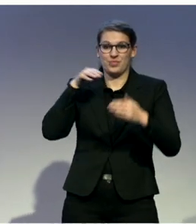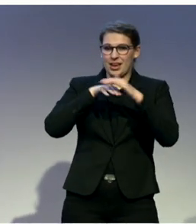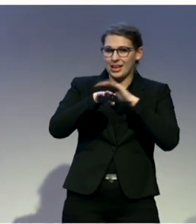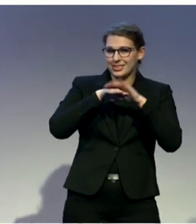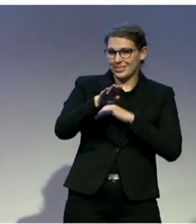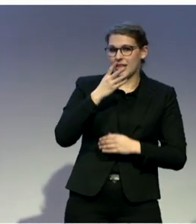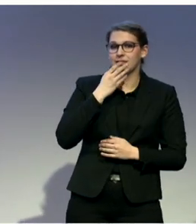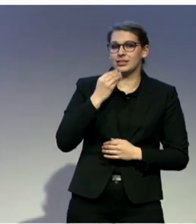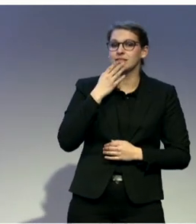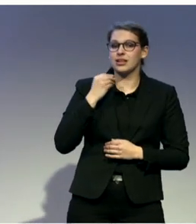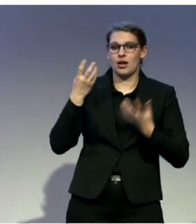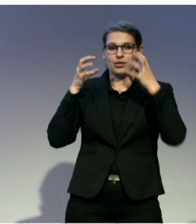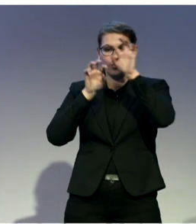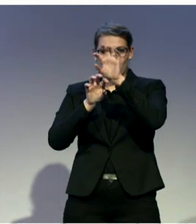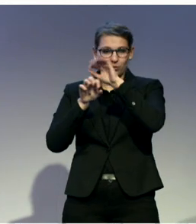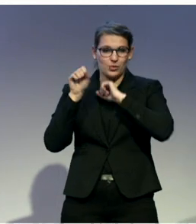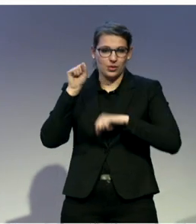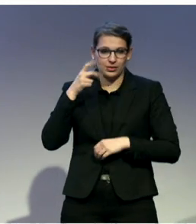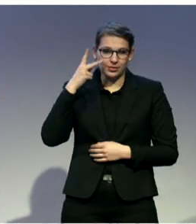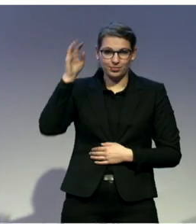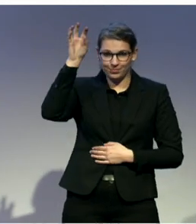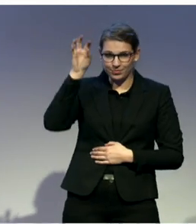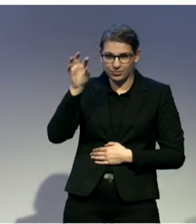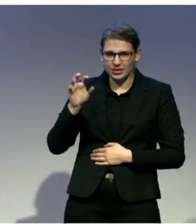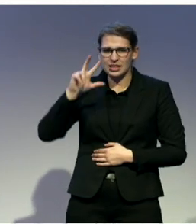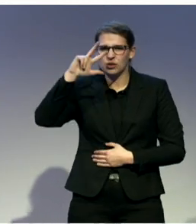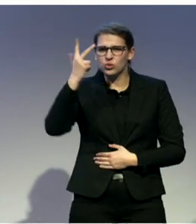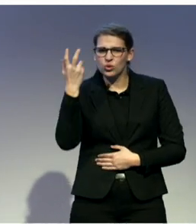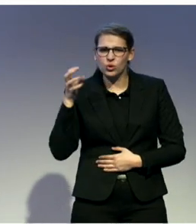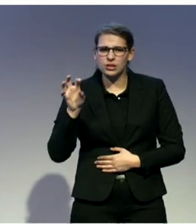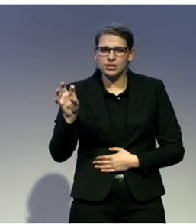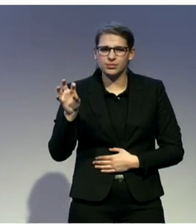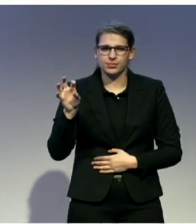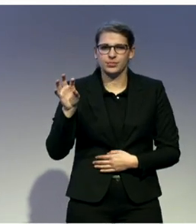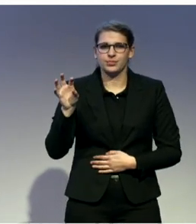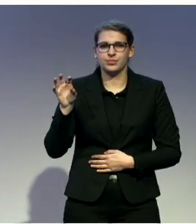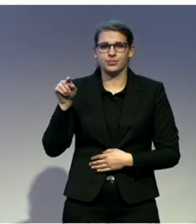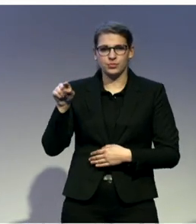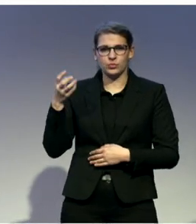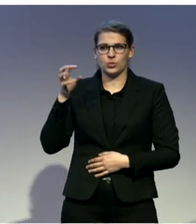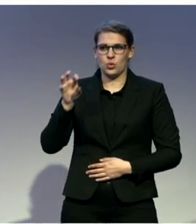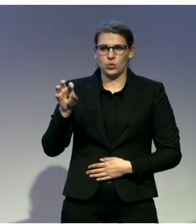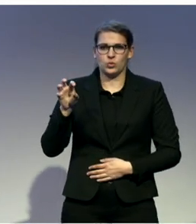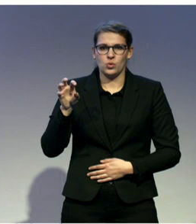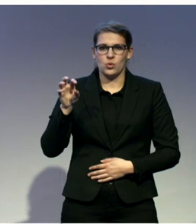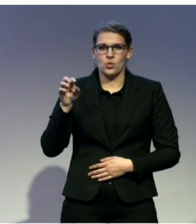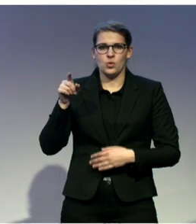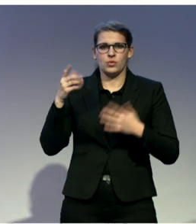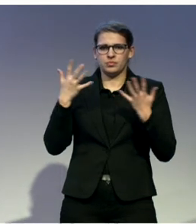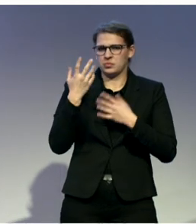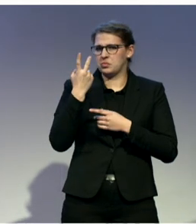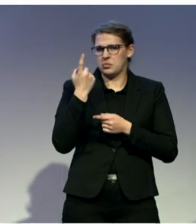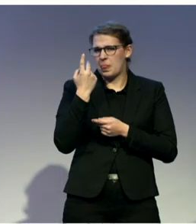project that we incorporated into our organization several years ago. I think it's about six years ago.